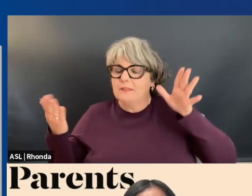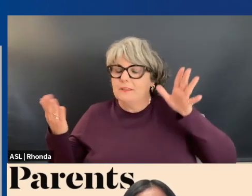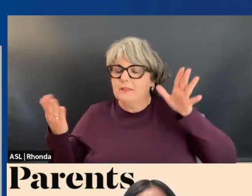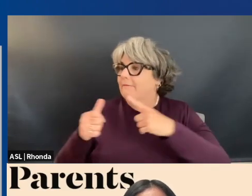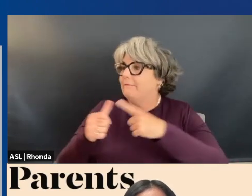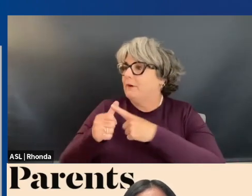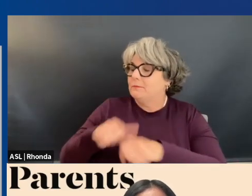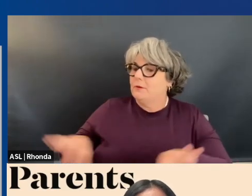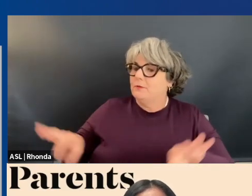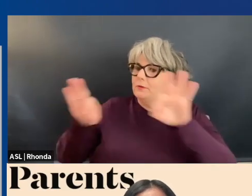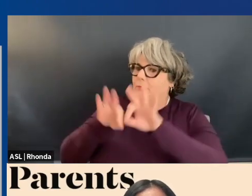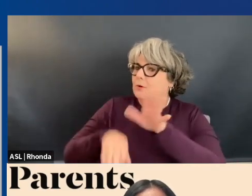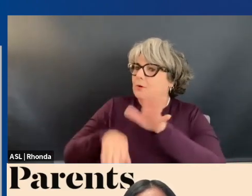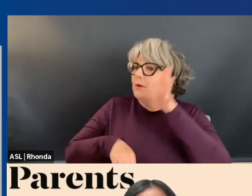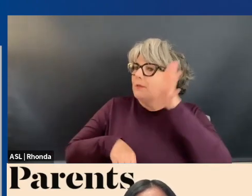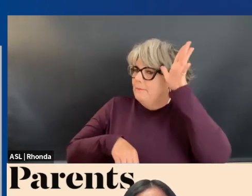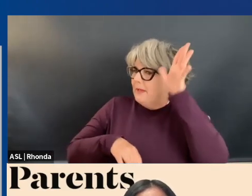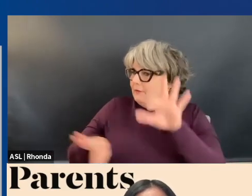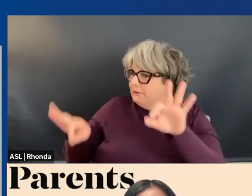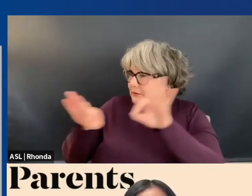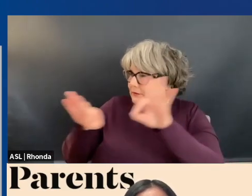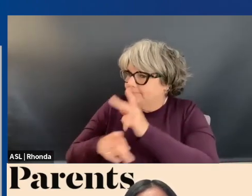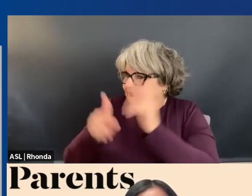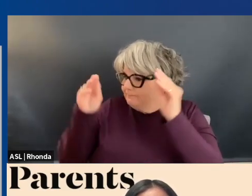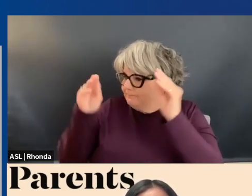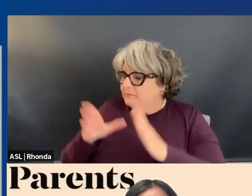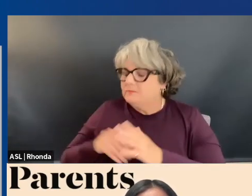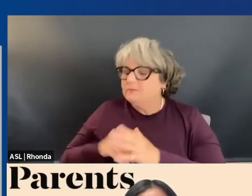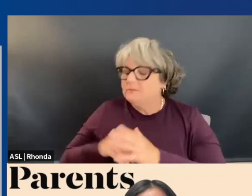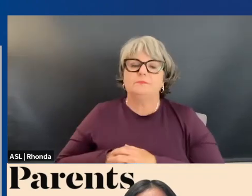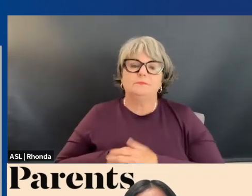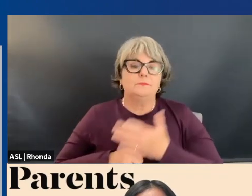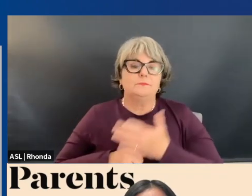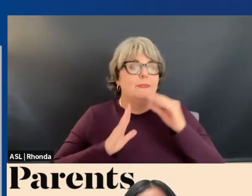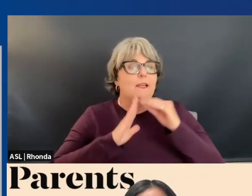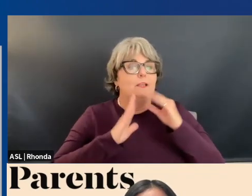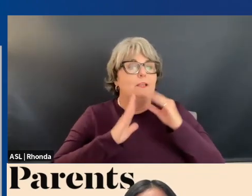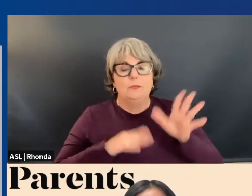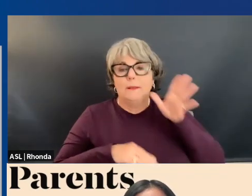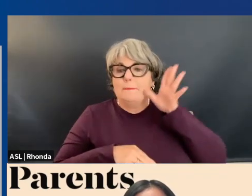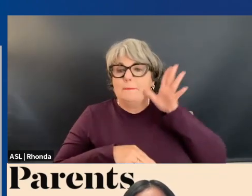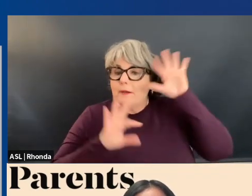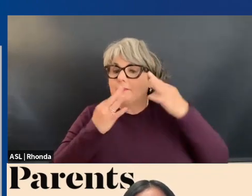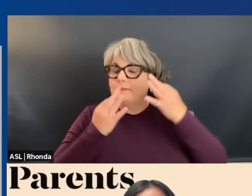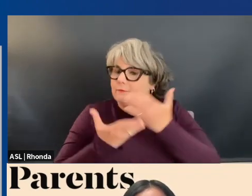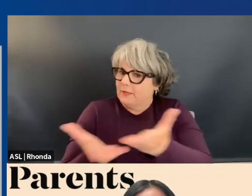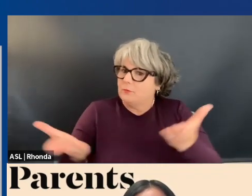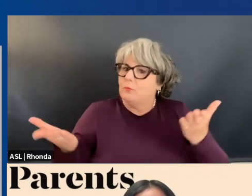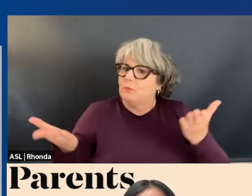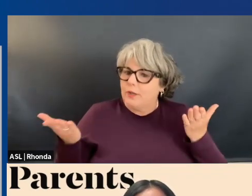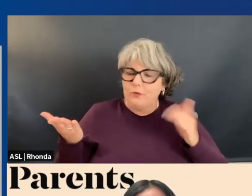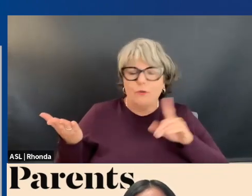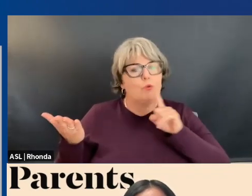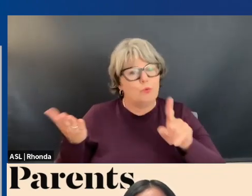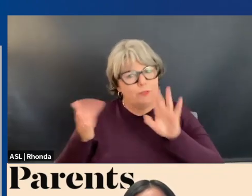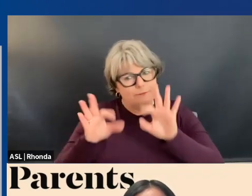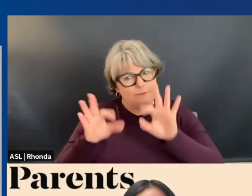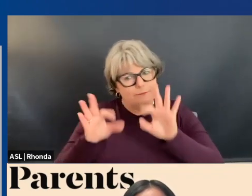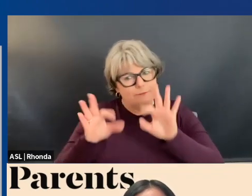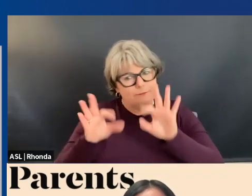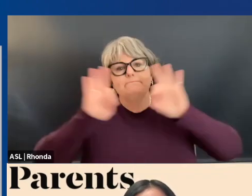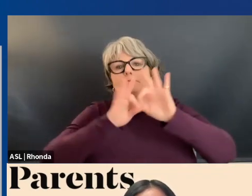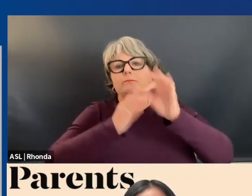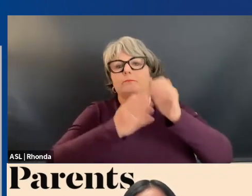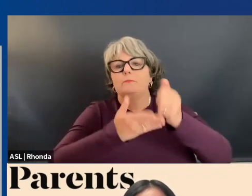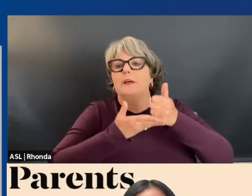most influential, important teachers. And that's why our students' parents and families, why you are so essential to helping our young